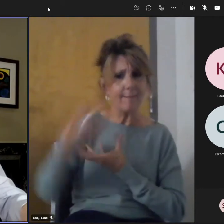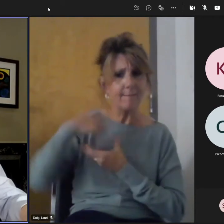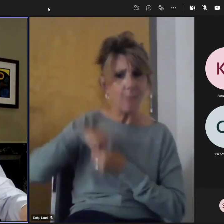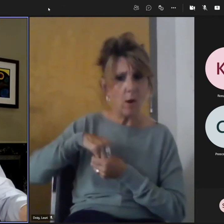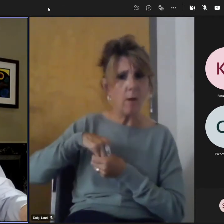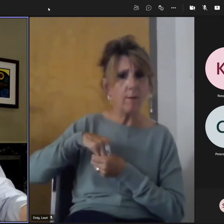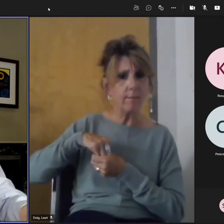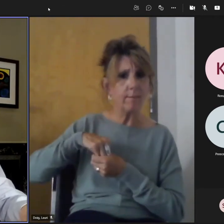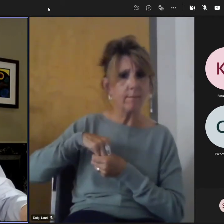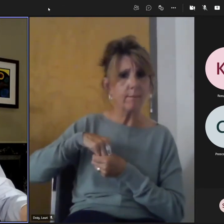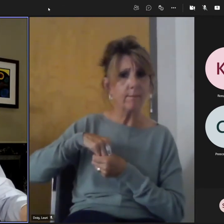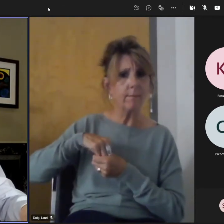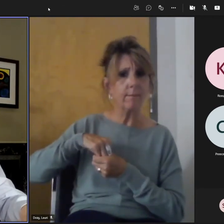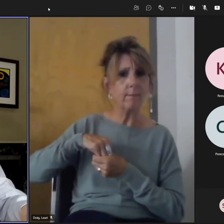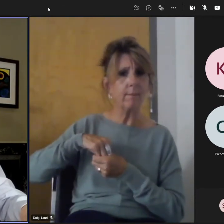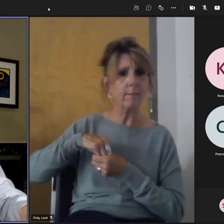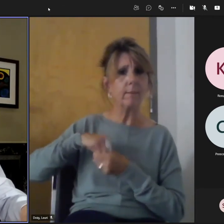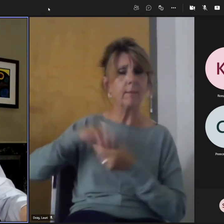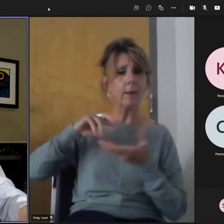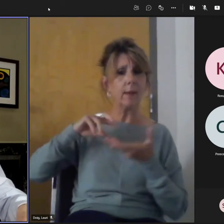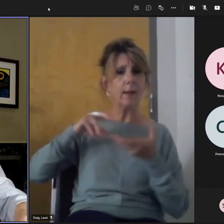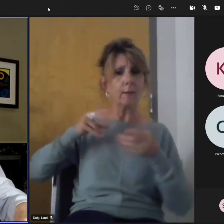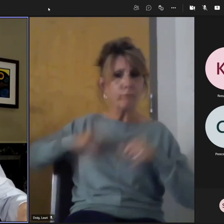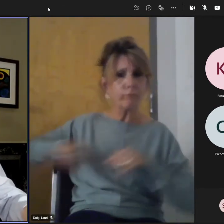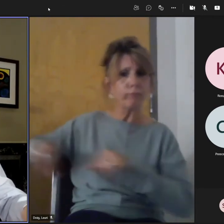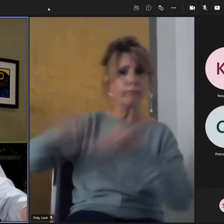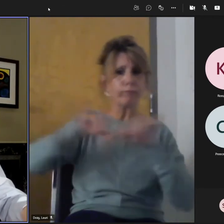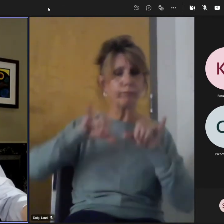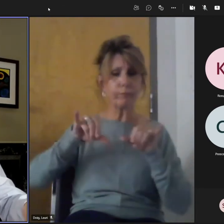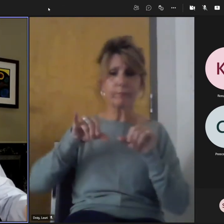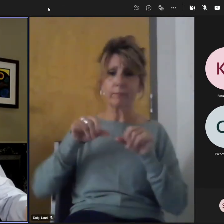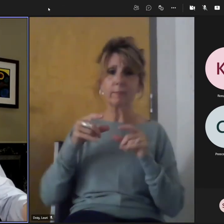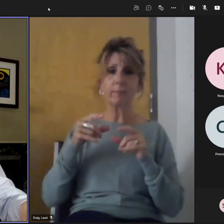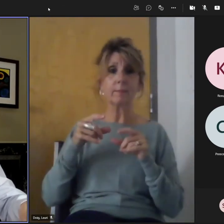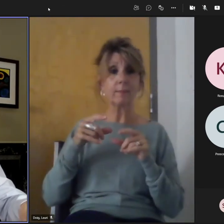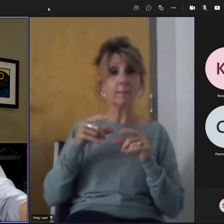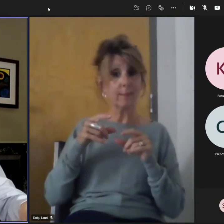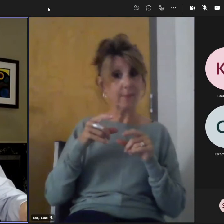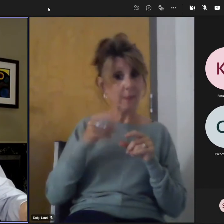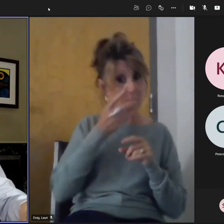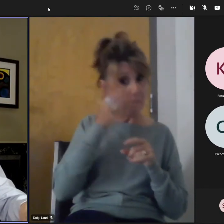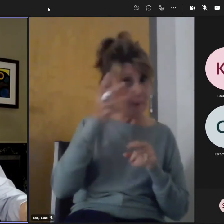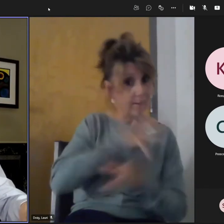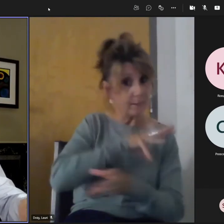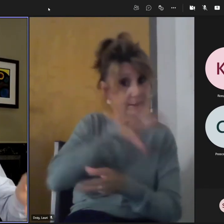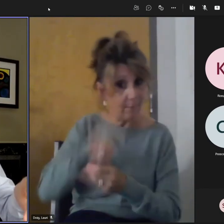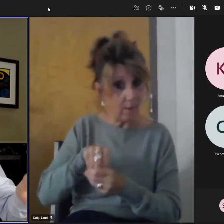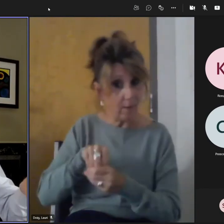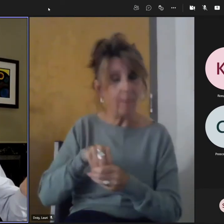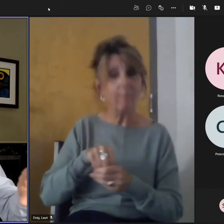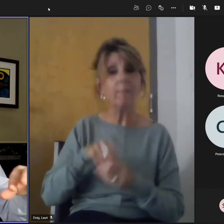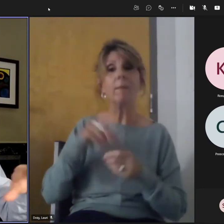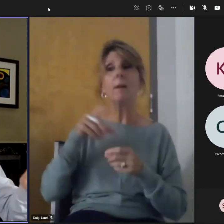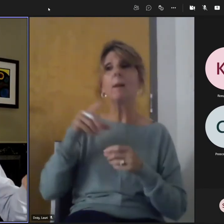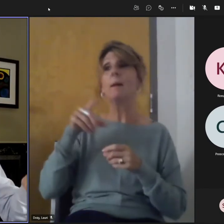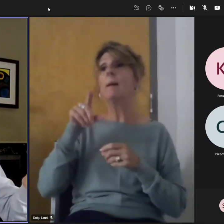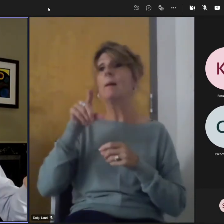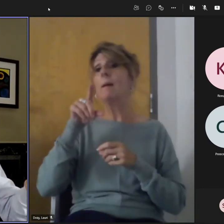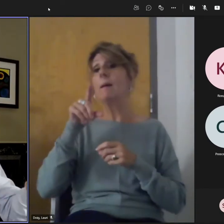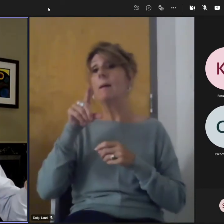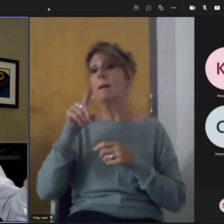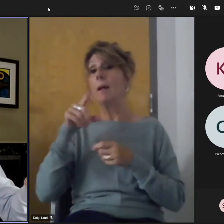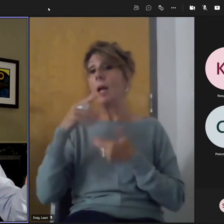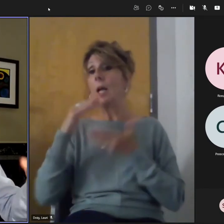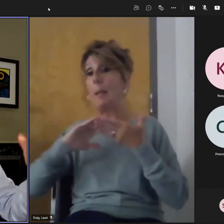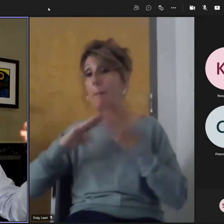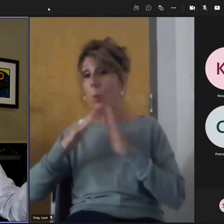this is again an extension of the newness of the parents' role. The other newness is community participation. And though it's been there, and some schools